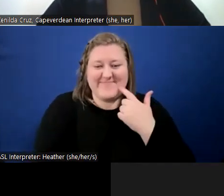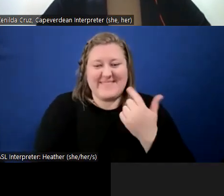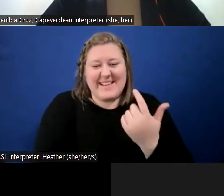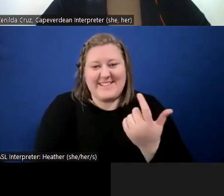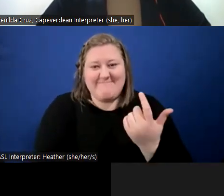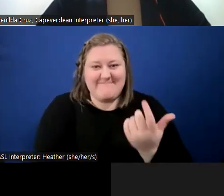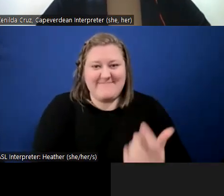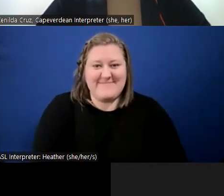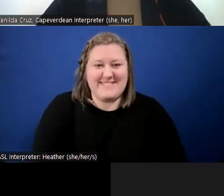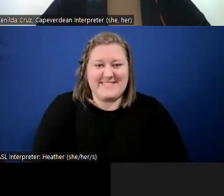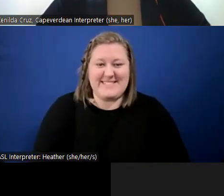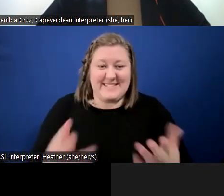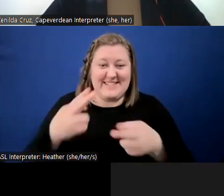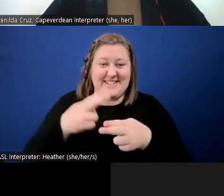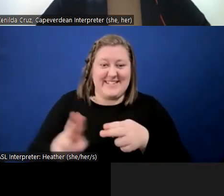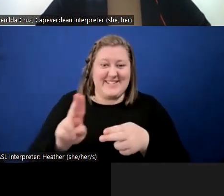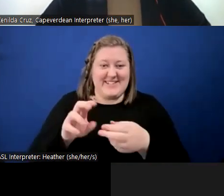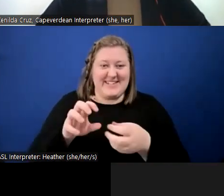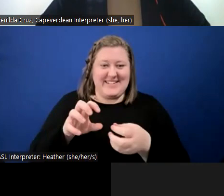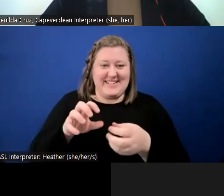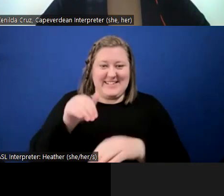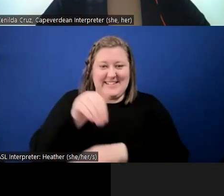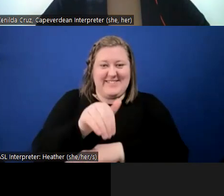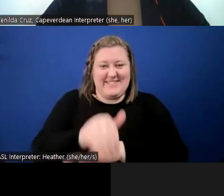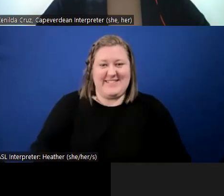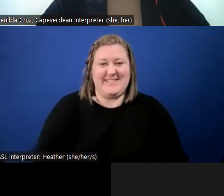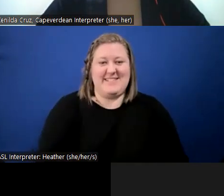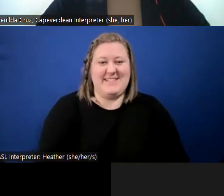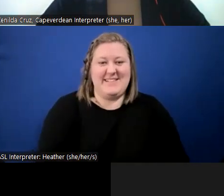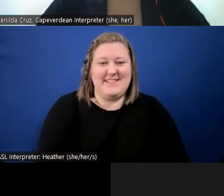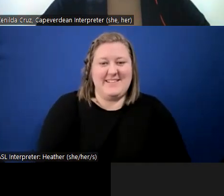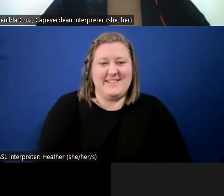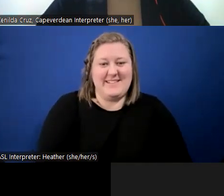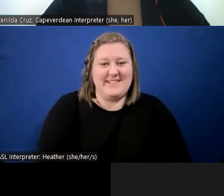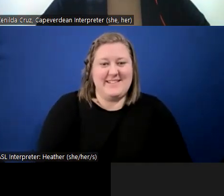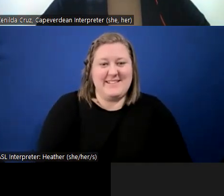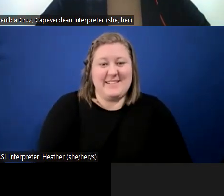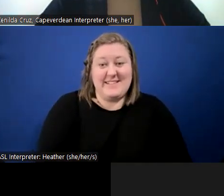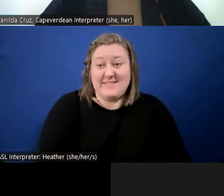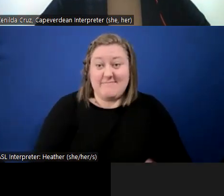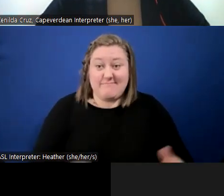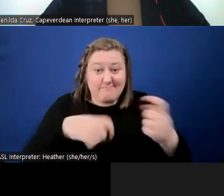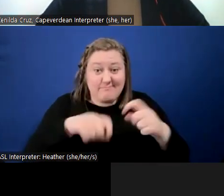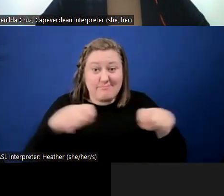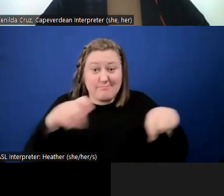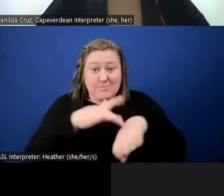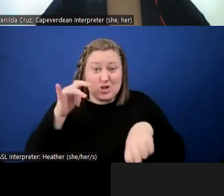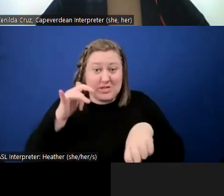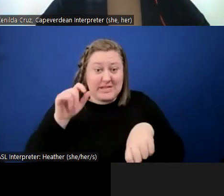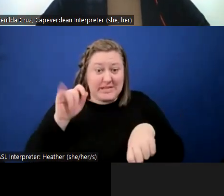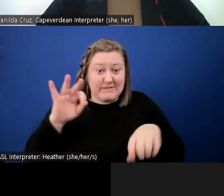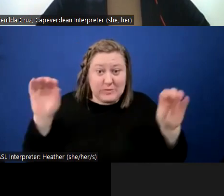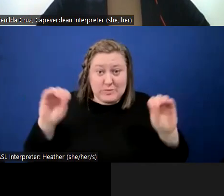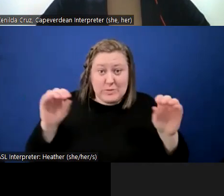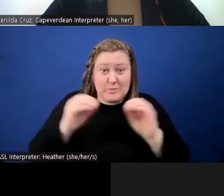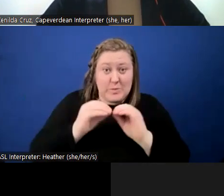It may be a very short evening. It might be. We can always, we can end early if there's no further